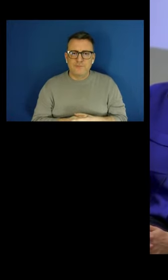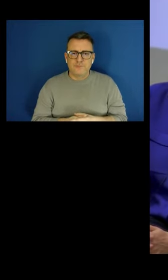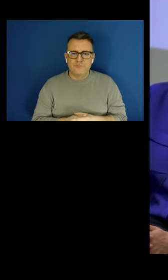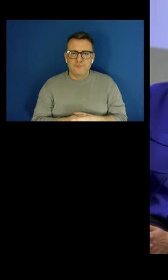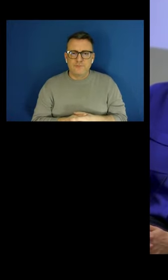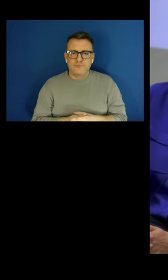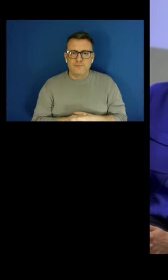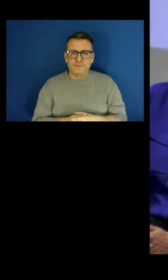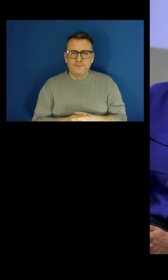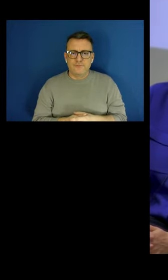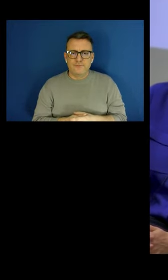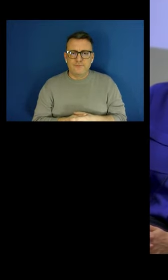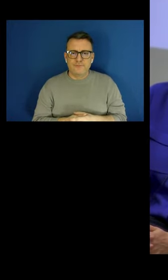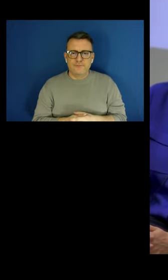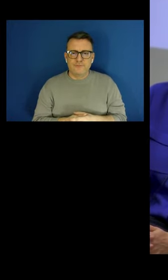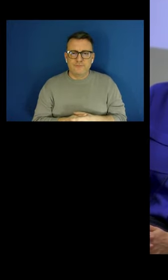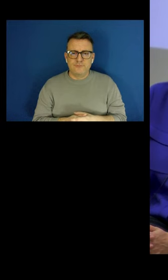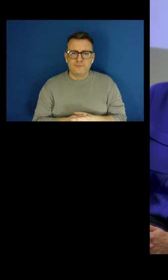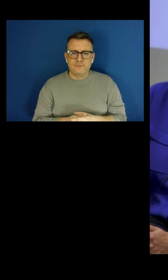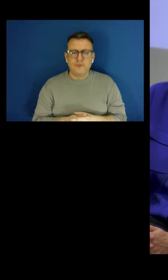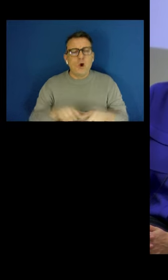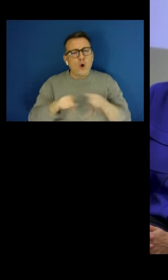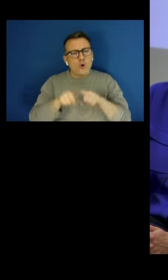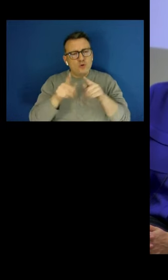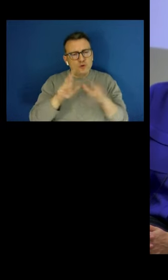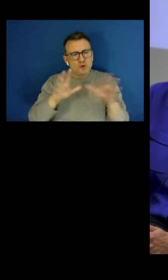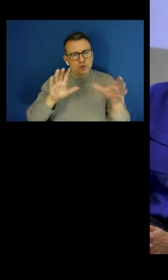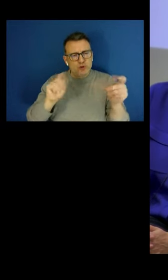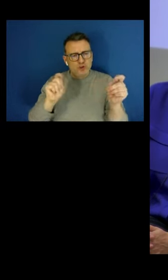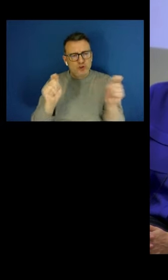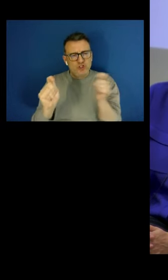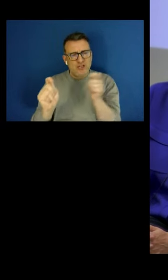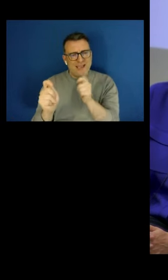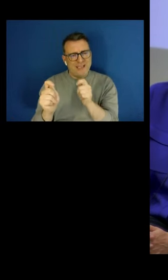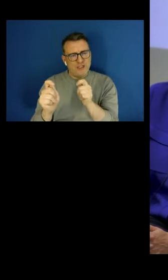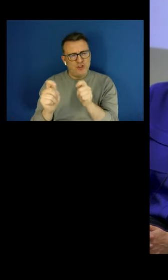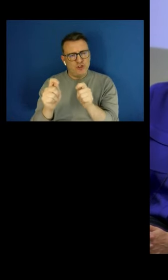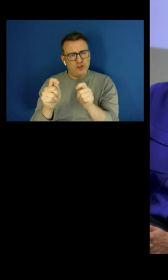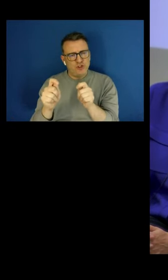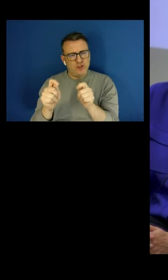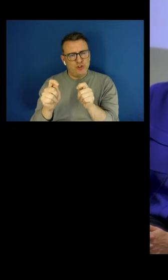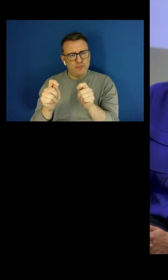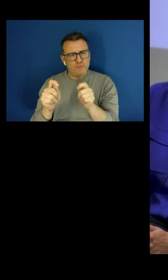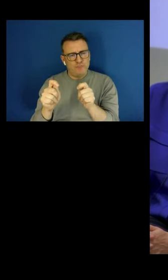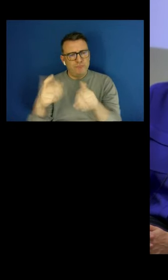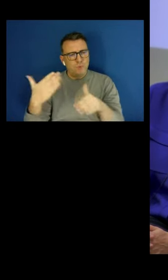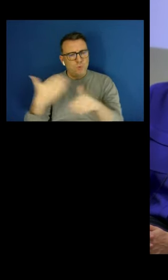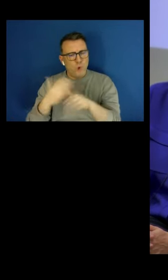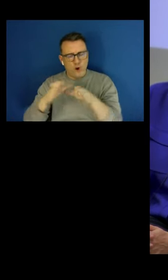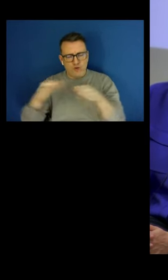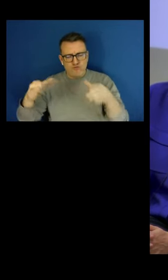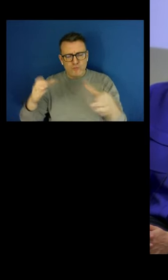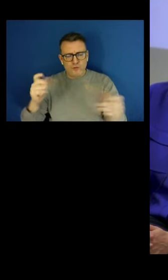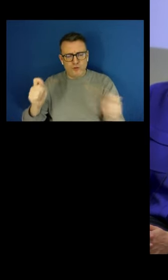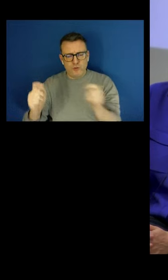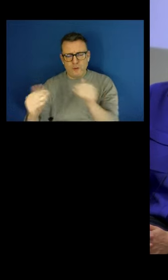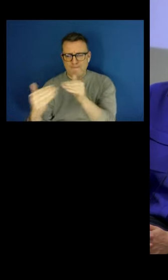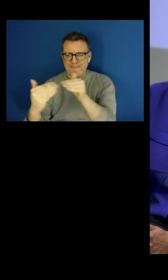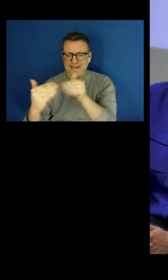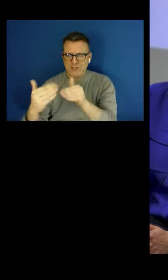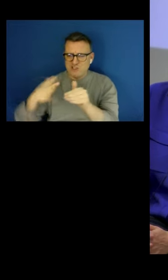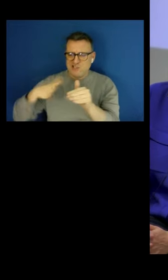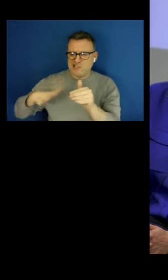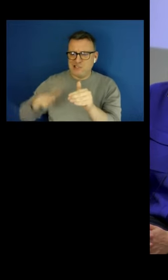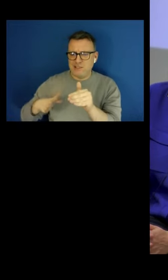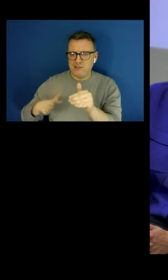to particular demands. It would be very difficult to now go out there and say, actually, we are going to completely